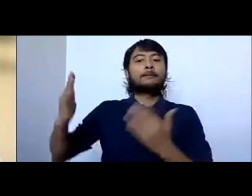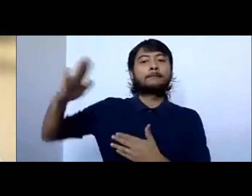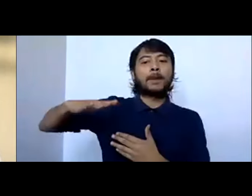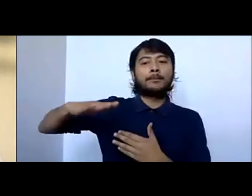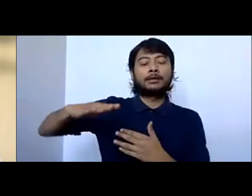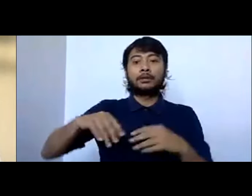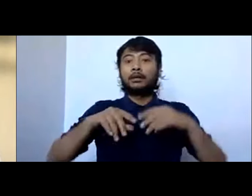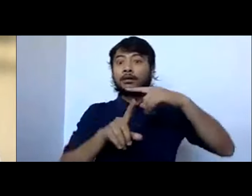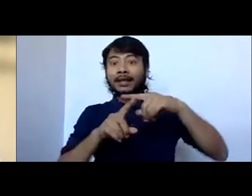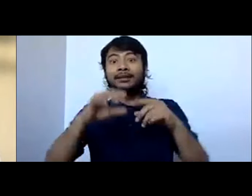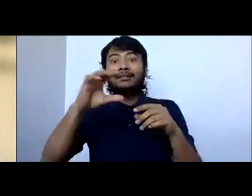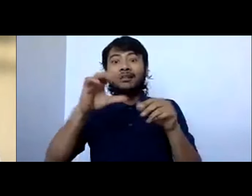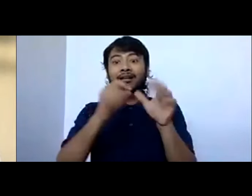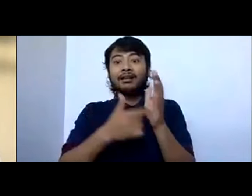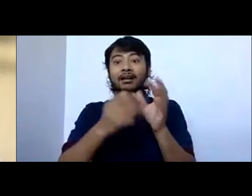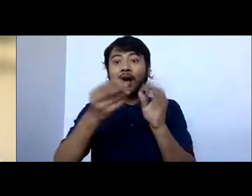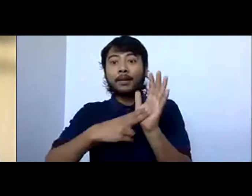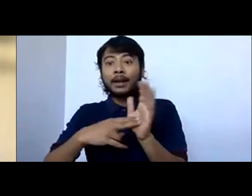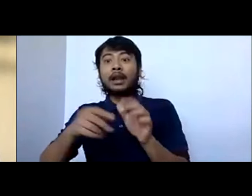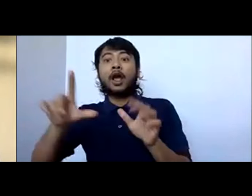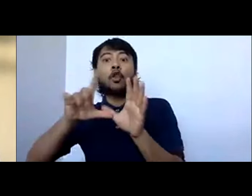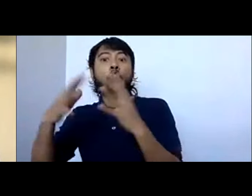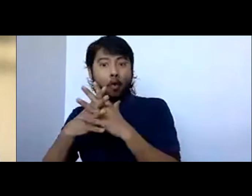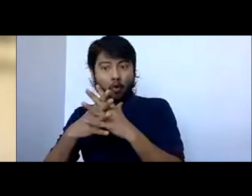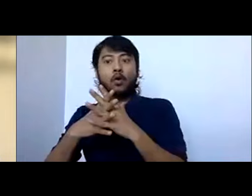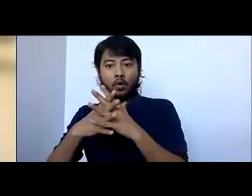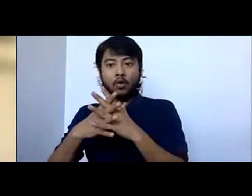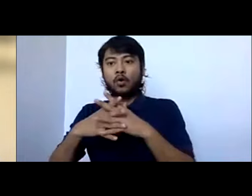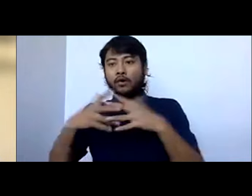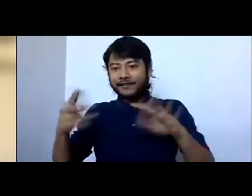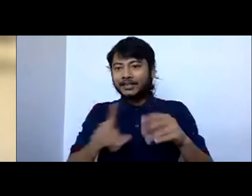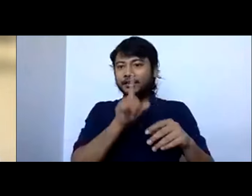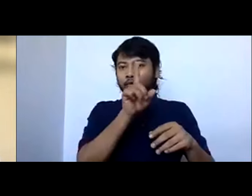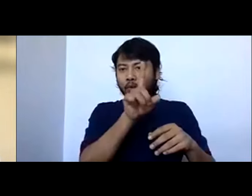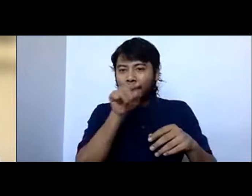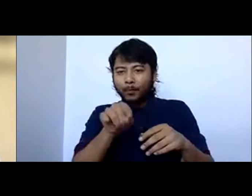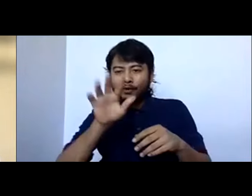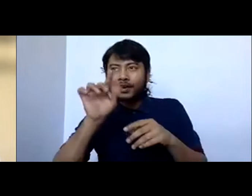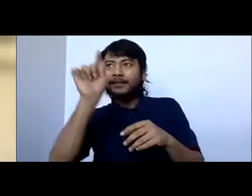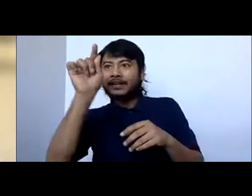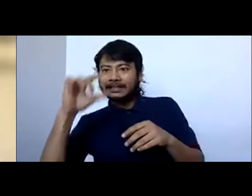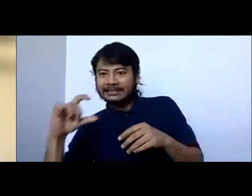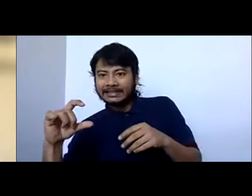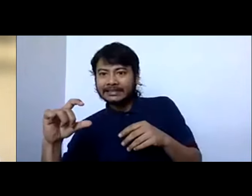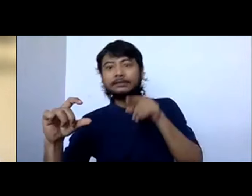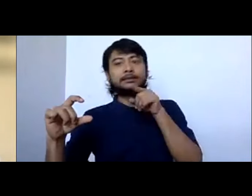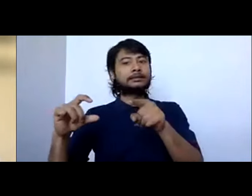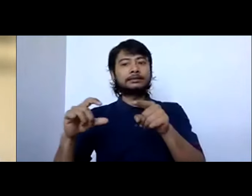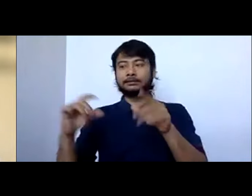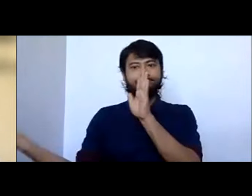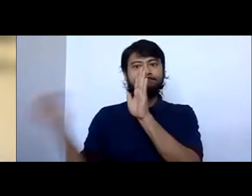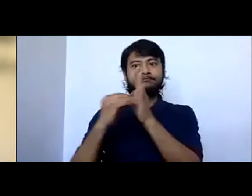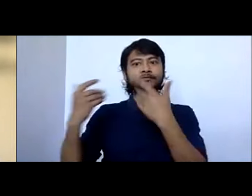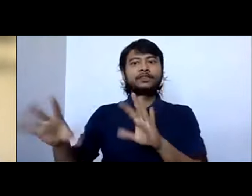Act, and we became one of the first countries to put the one and a half degrees Celsius global warming threshold into parliamentary legislation,